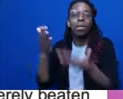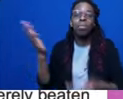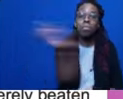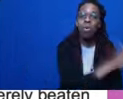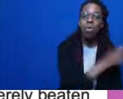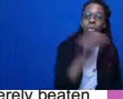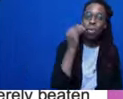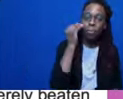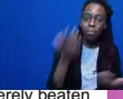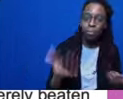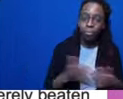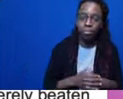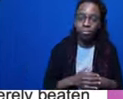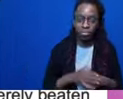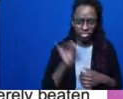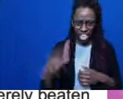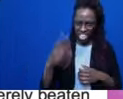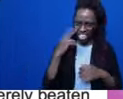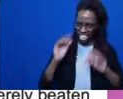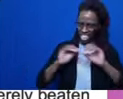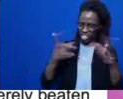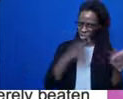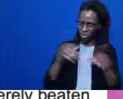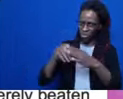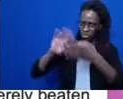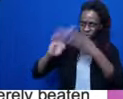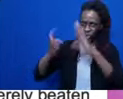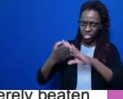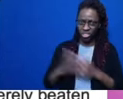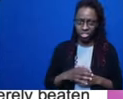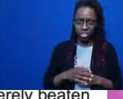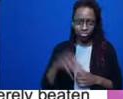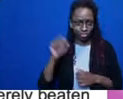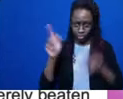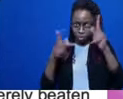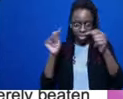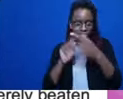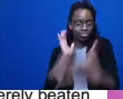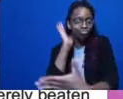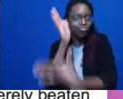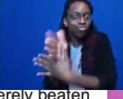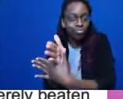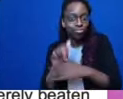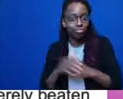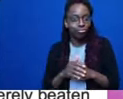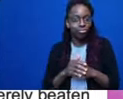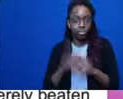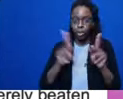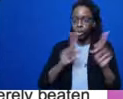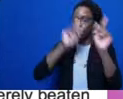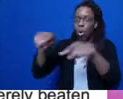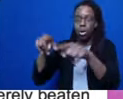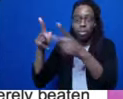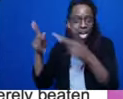community. Yeah. People tried to intervene. People went to places. Yeah. So there were some, there was some,